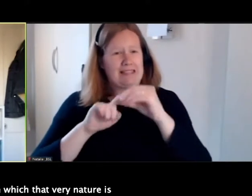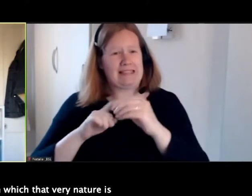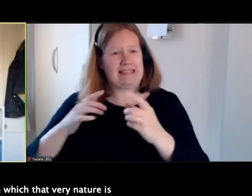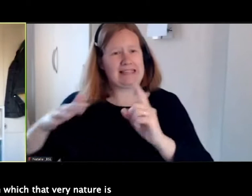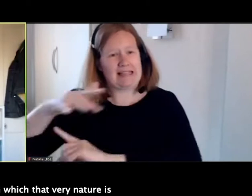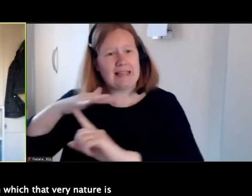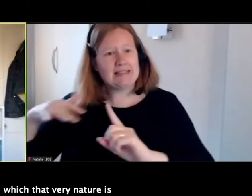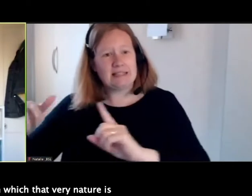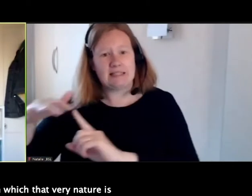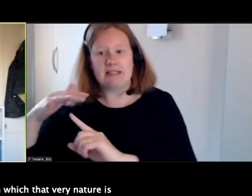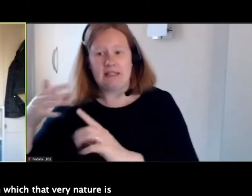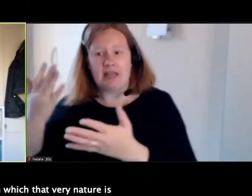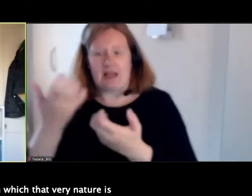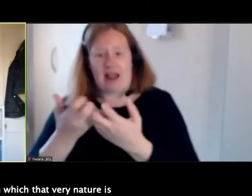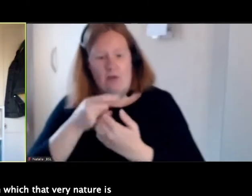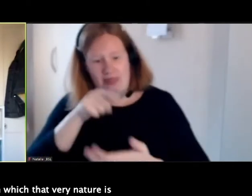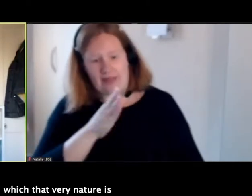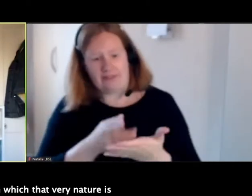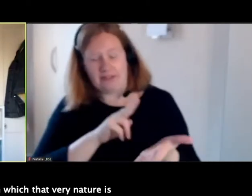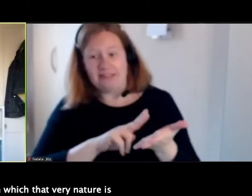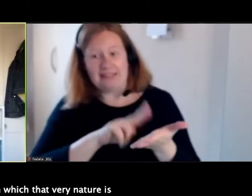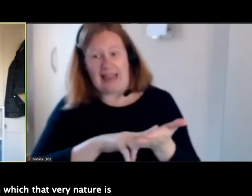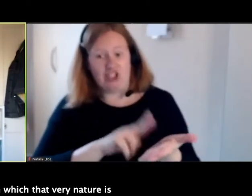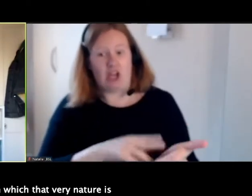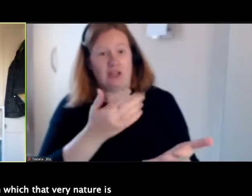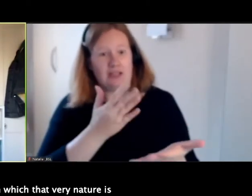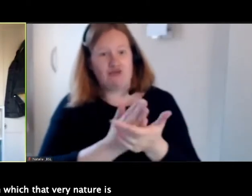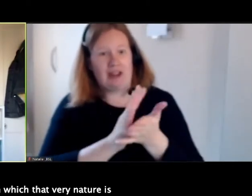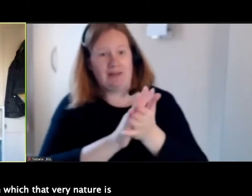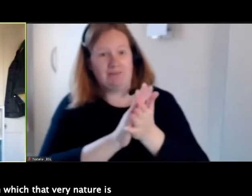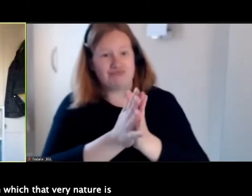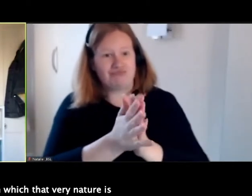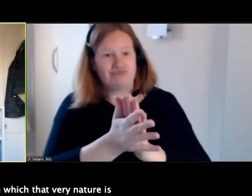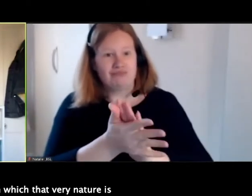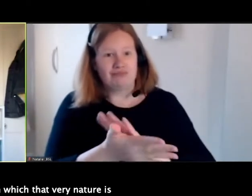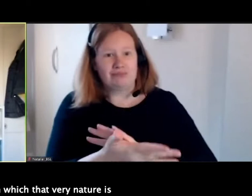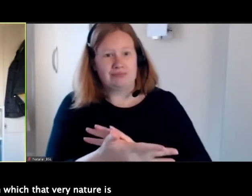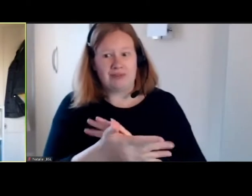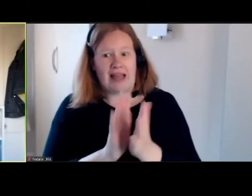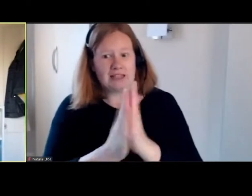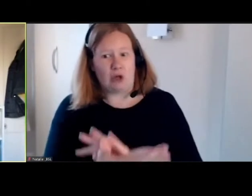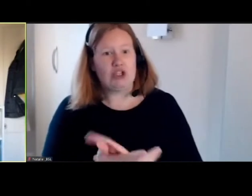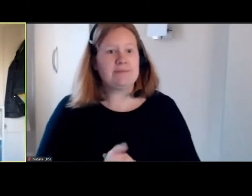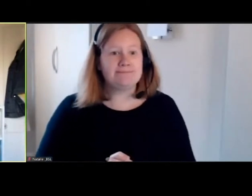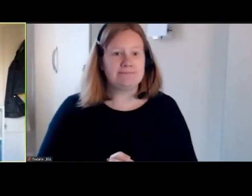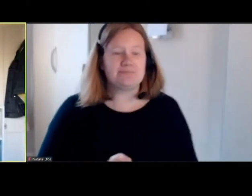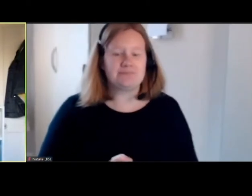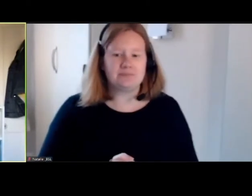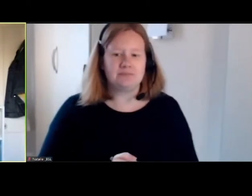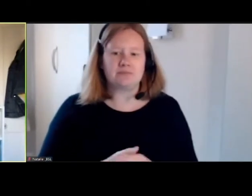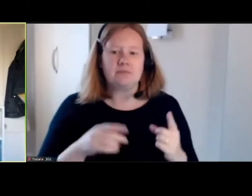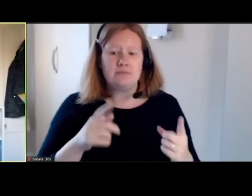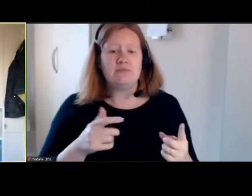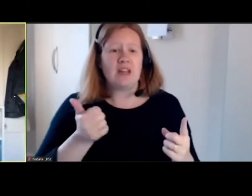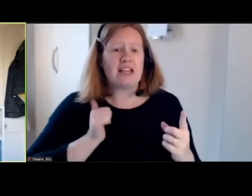in which that very nature is increasingly degraded and exploited. I'm sure we'll return to